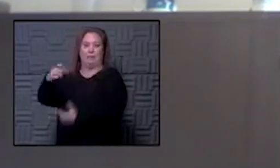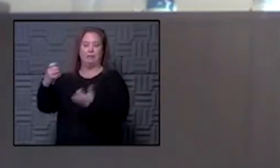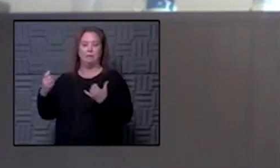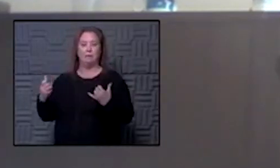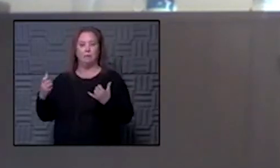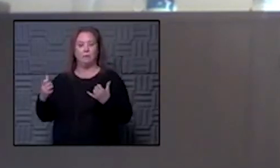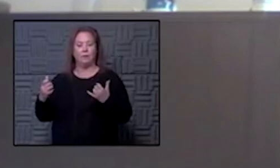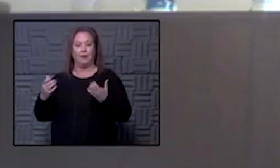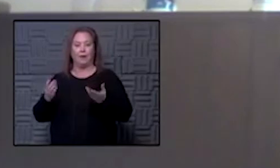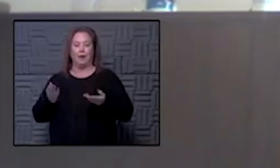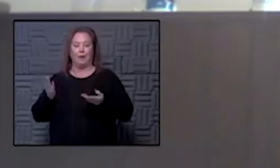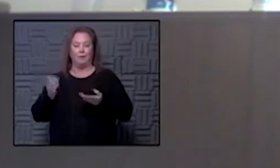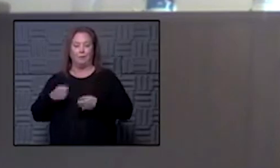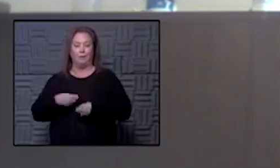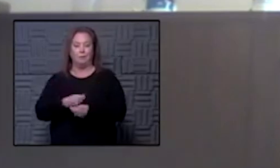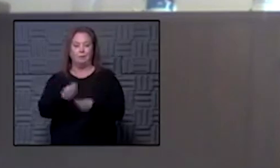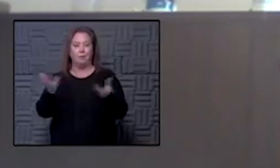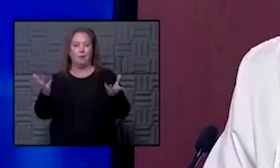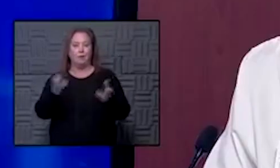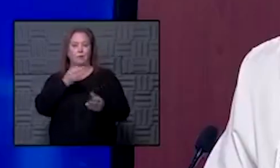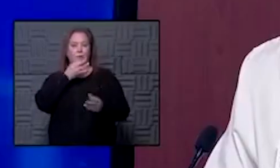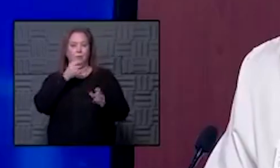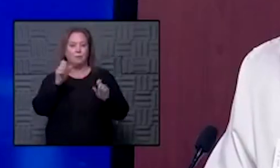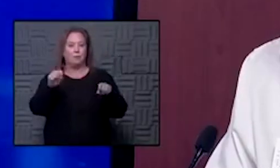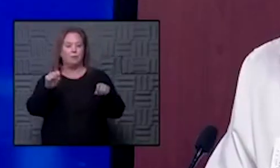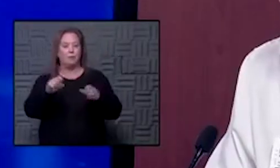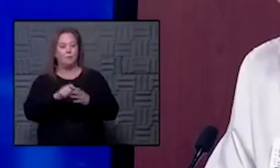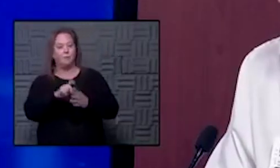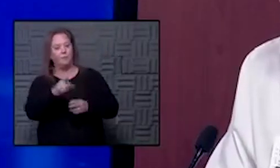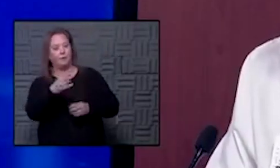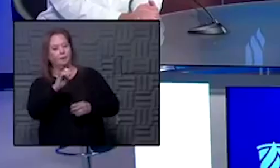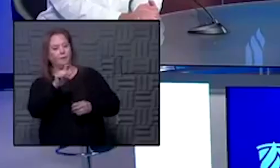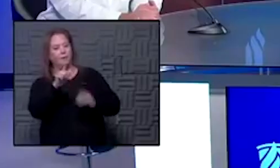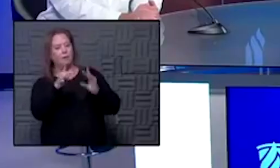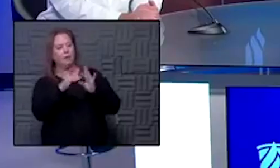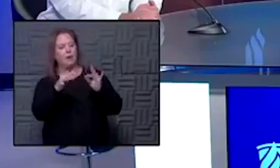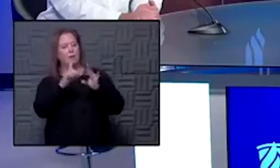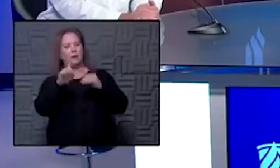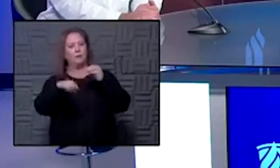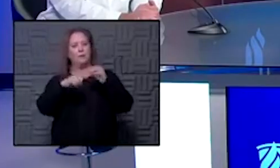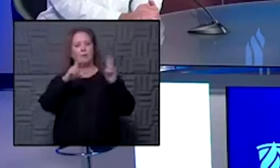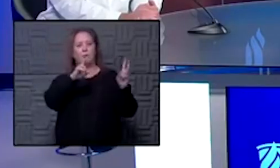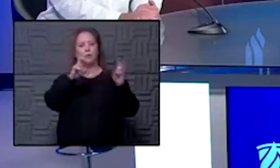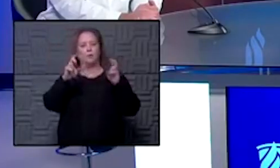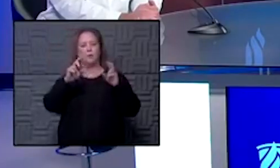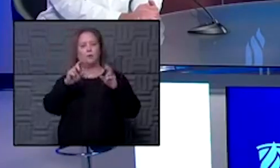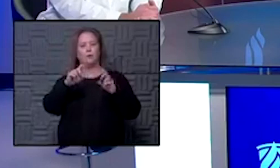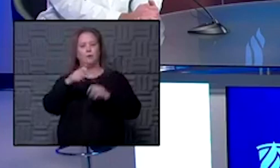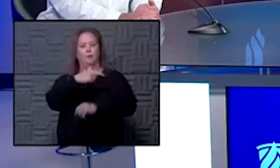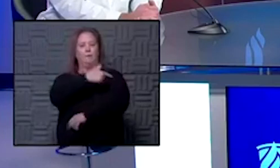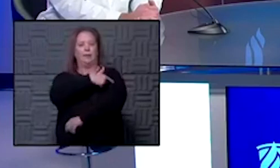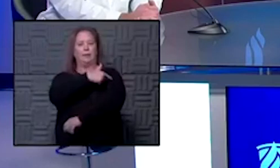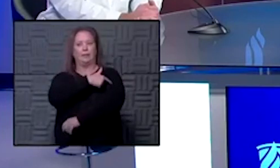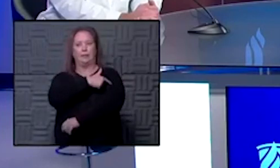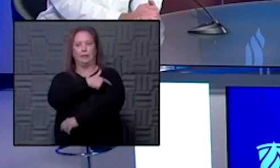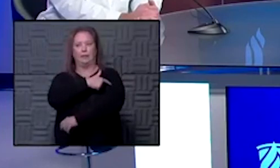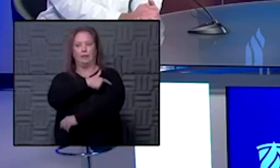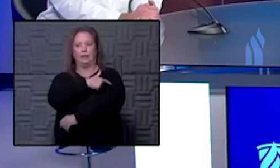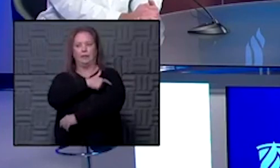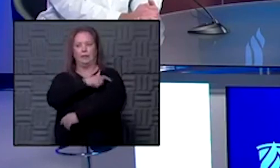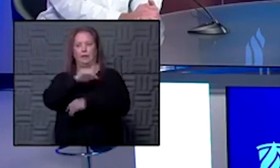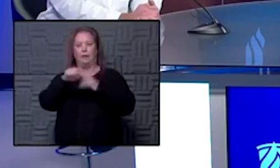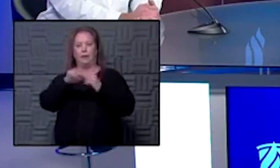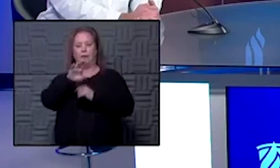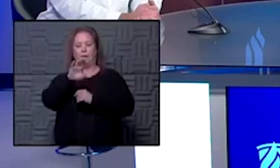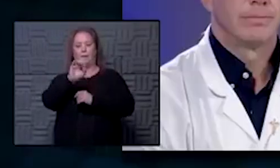i will get it out as quickly as we can and phil any um comment on the issue of that the question of the vaccines if i was misinformed